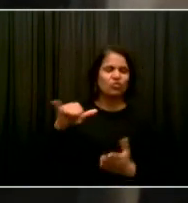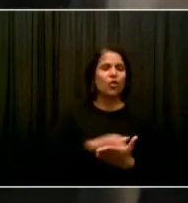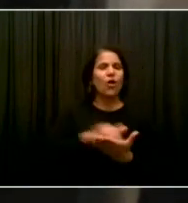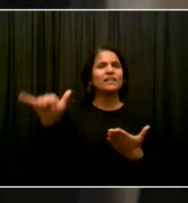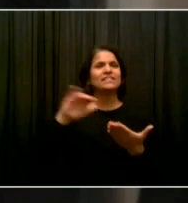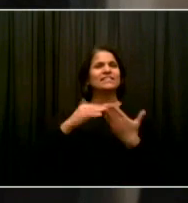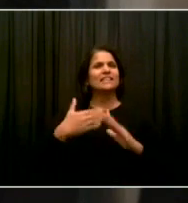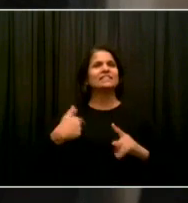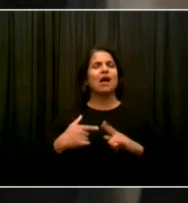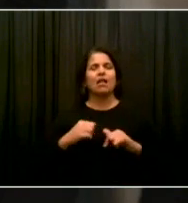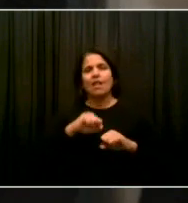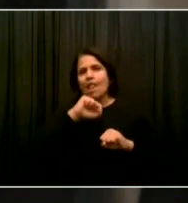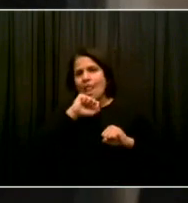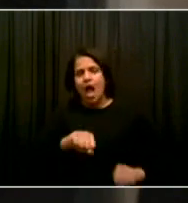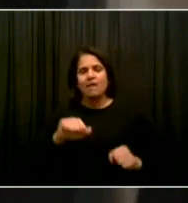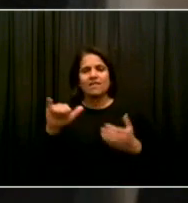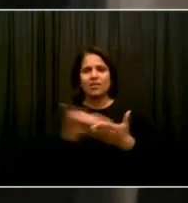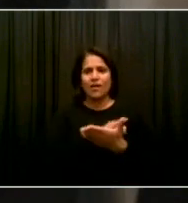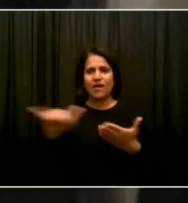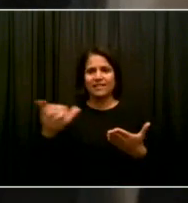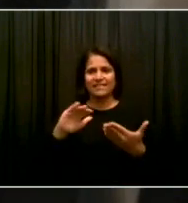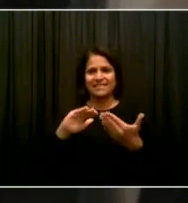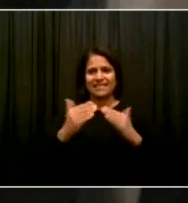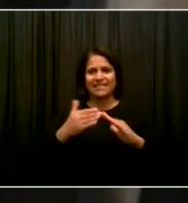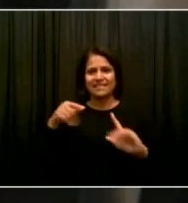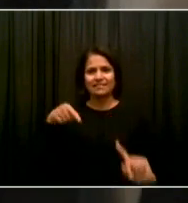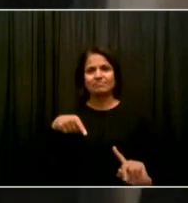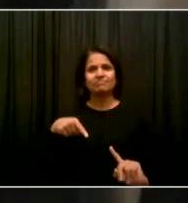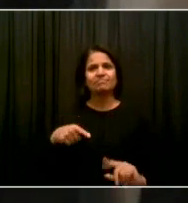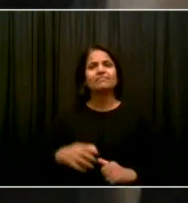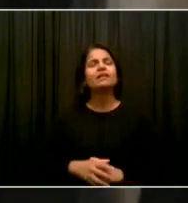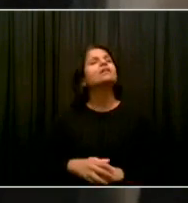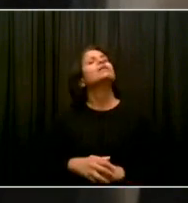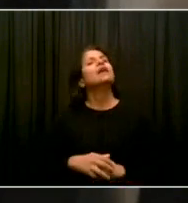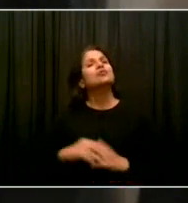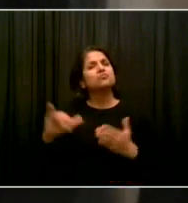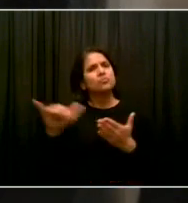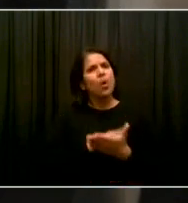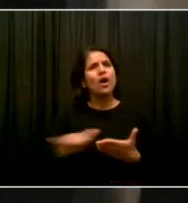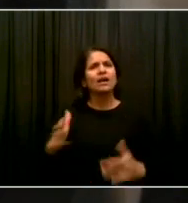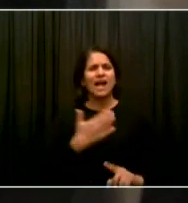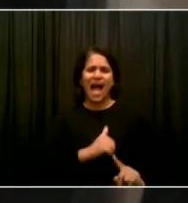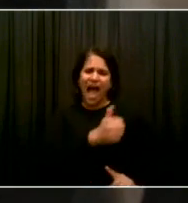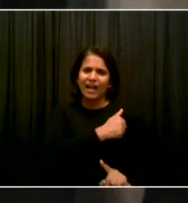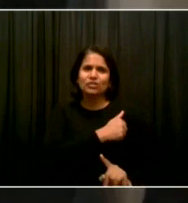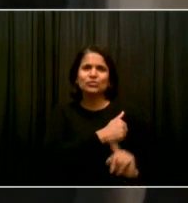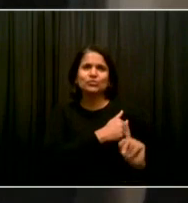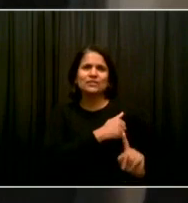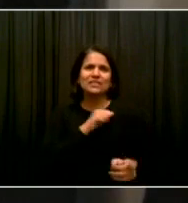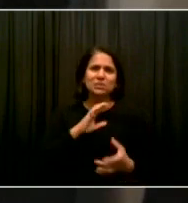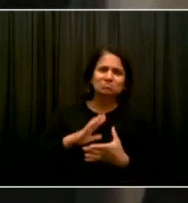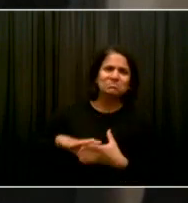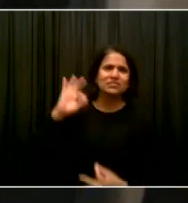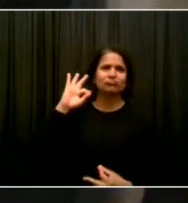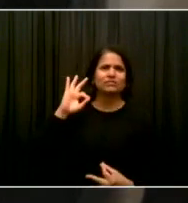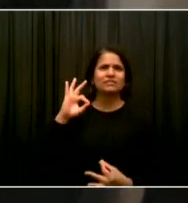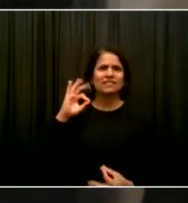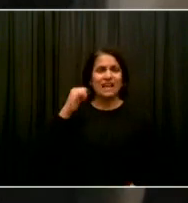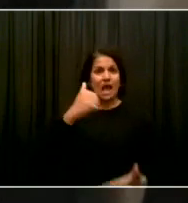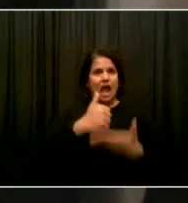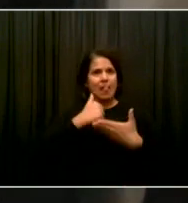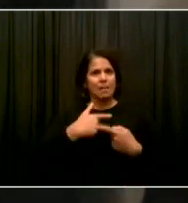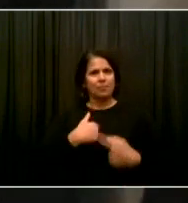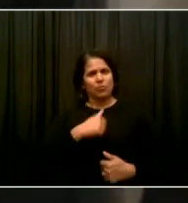a spirit now that is helping us through a very tough year. This is the, the